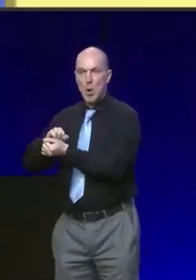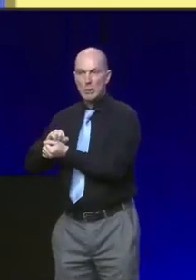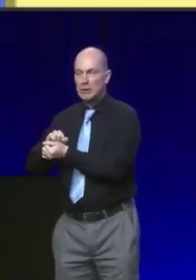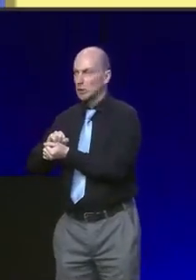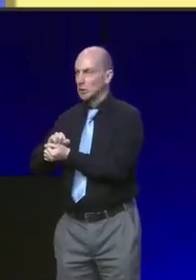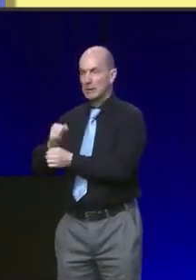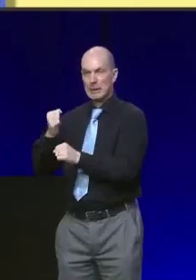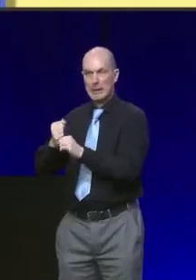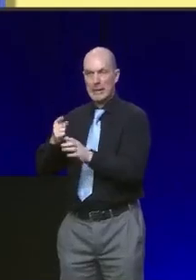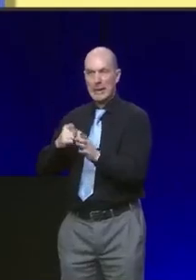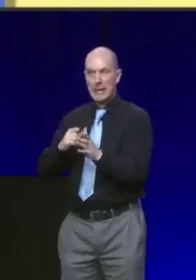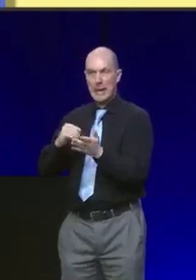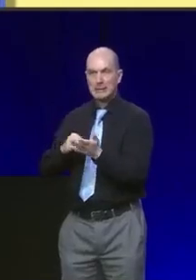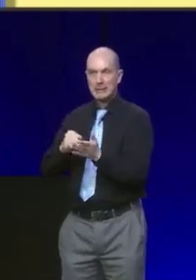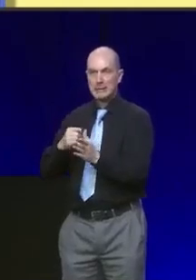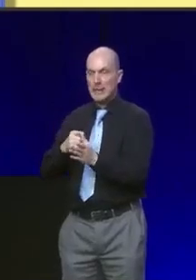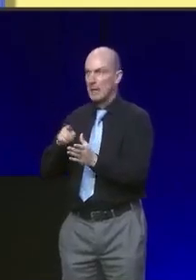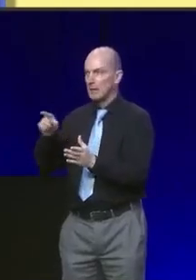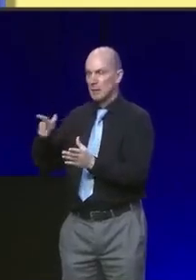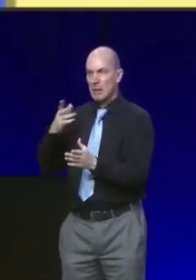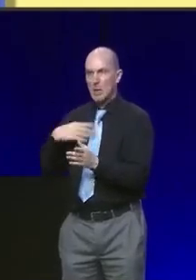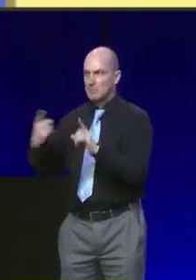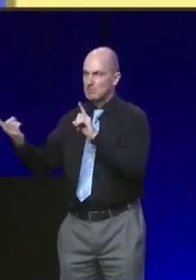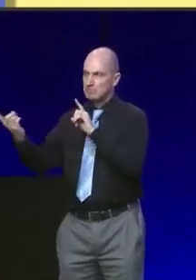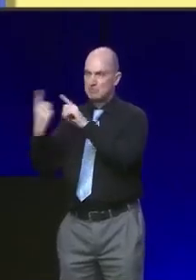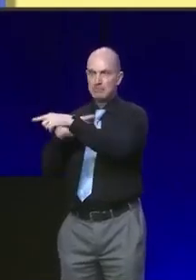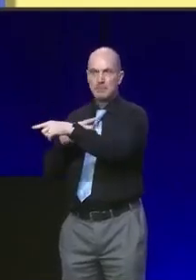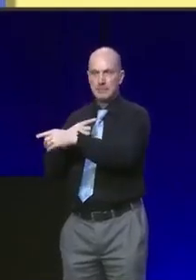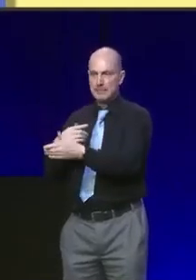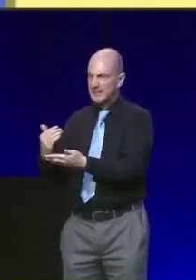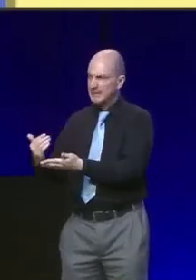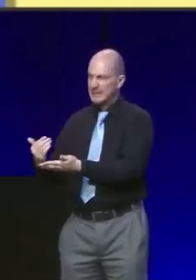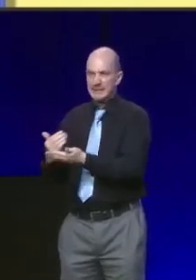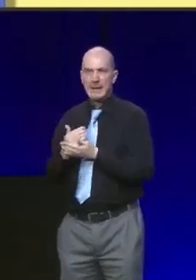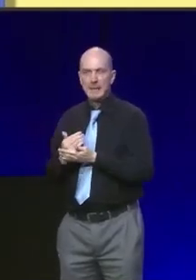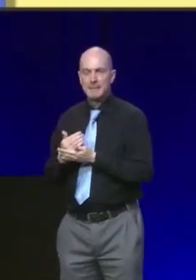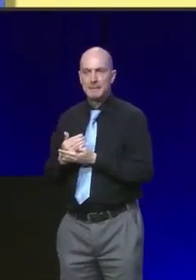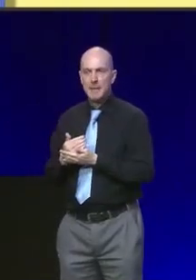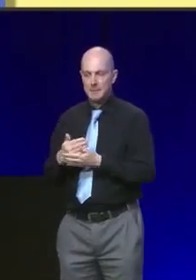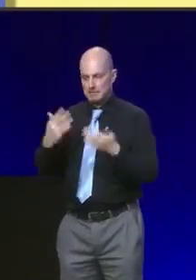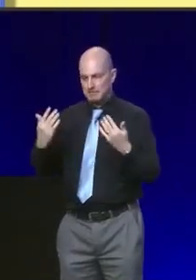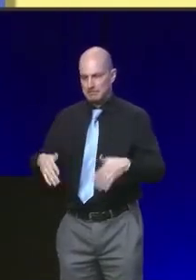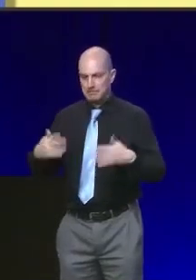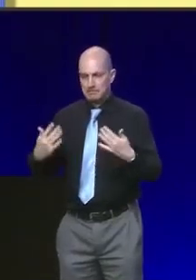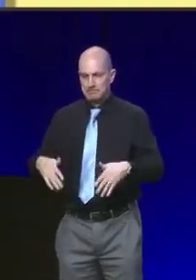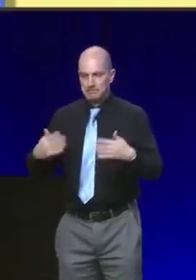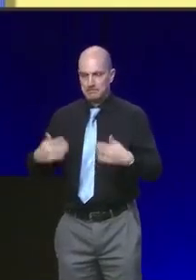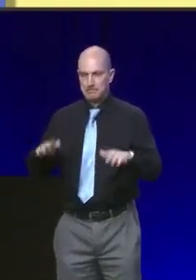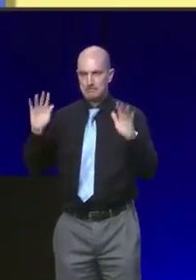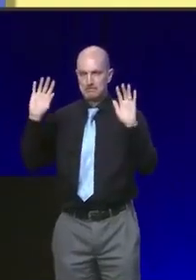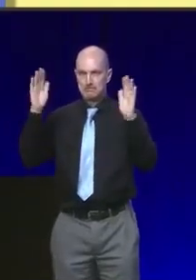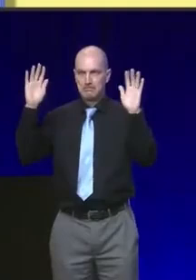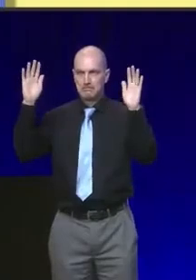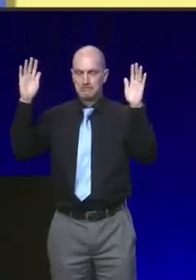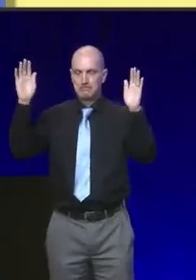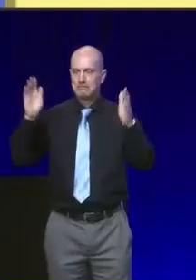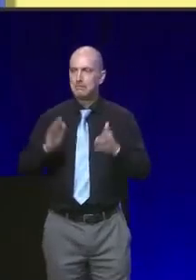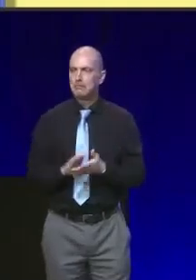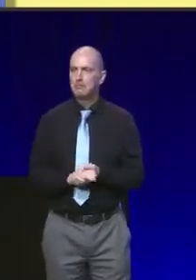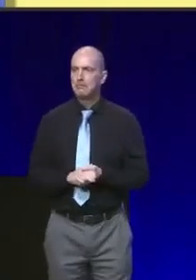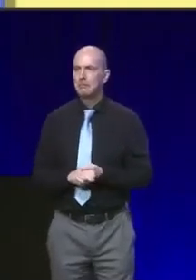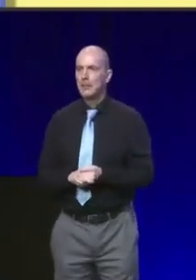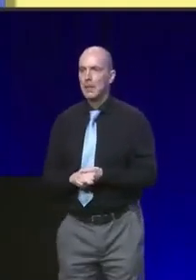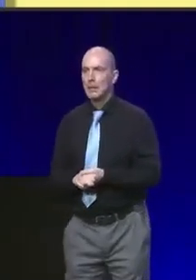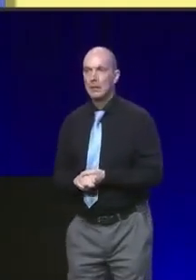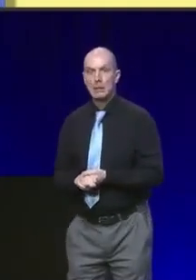the message